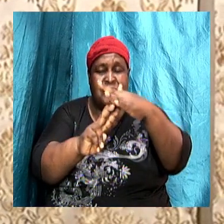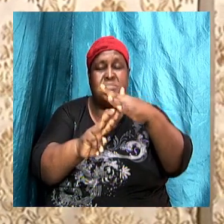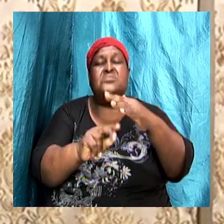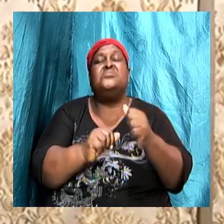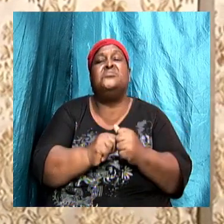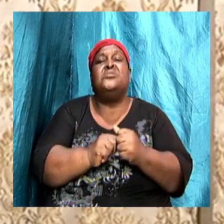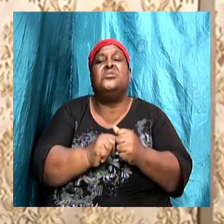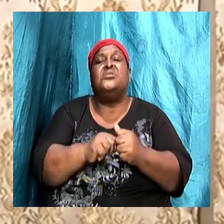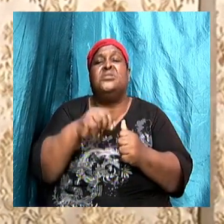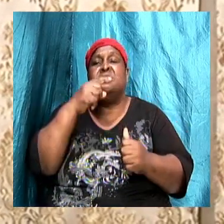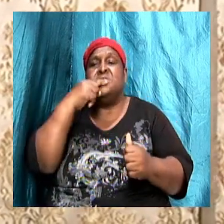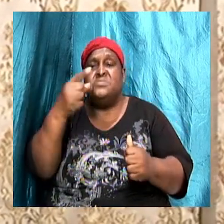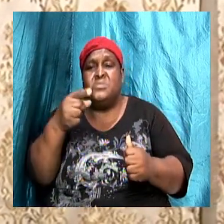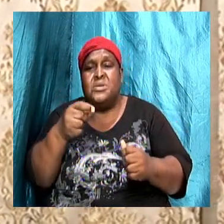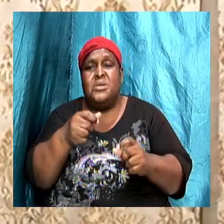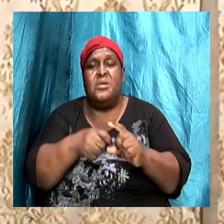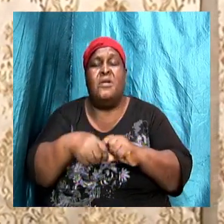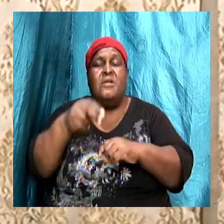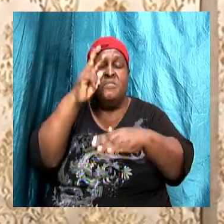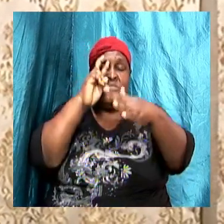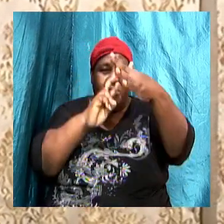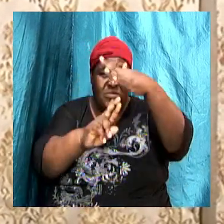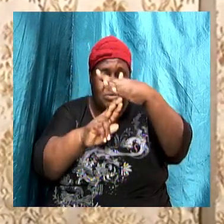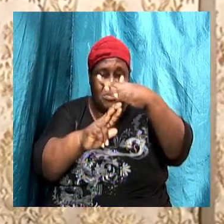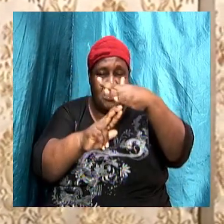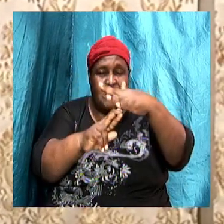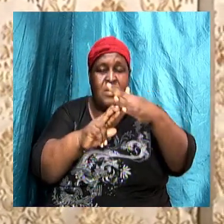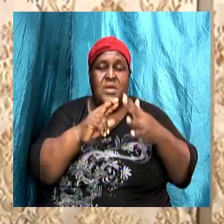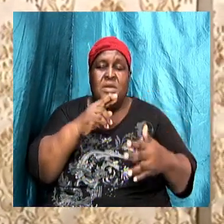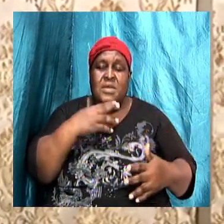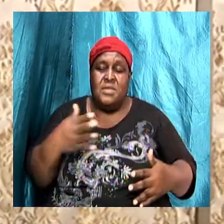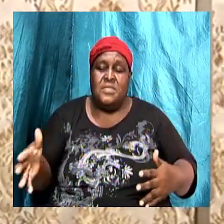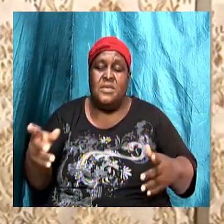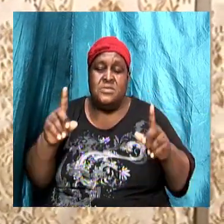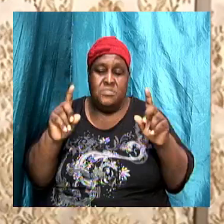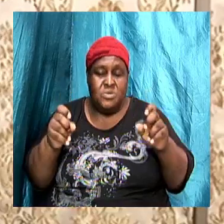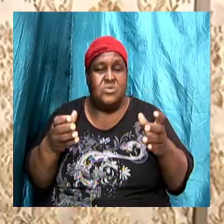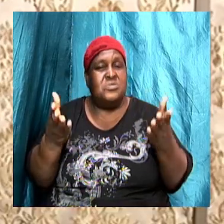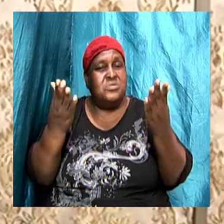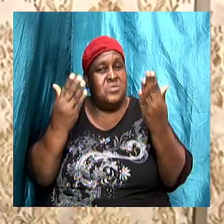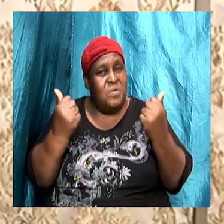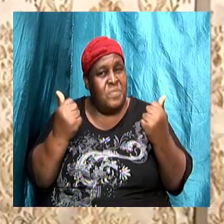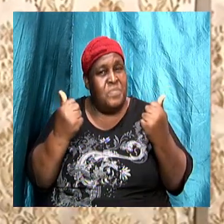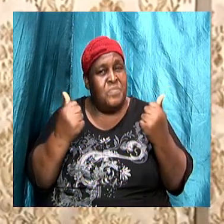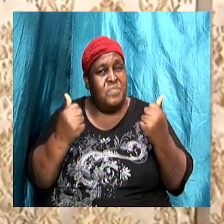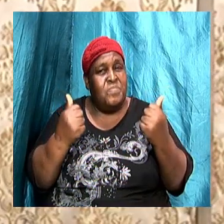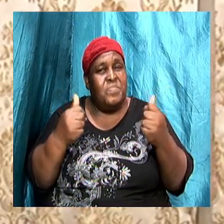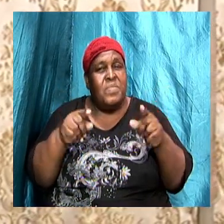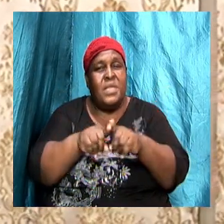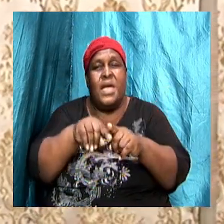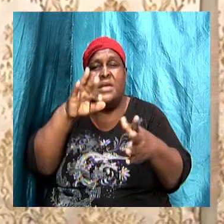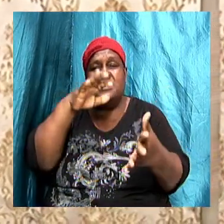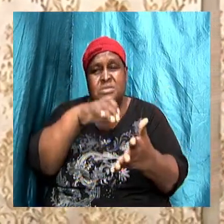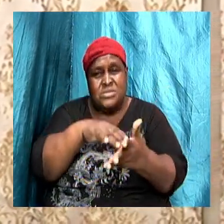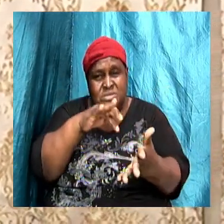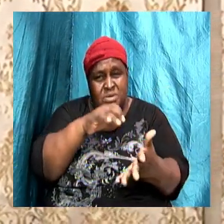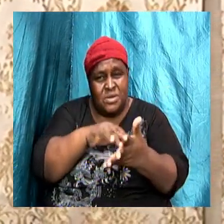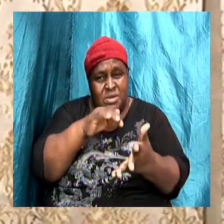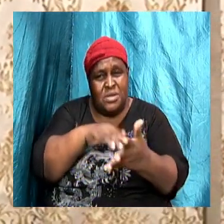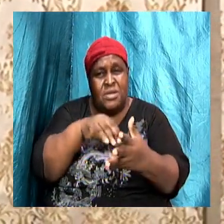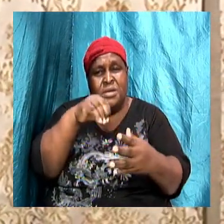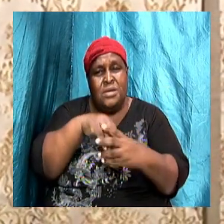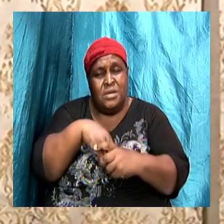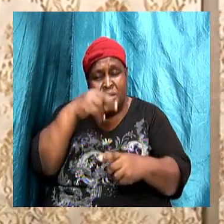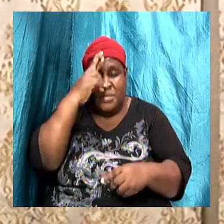that speak of prophetic things things that are to come as we look through revelation we recognize that